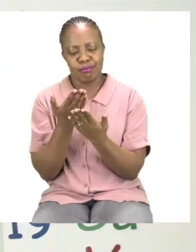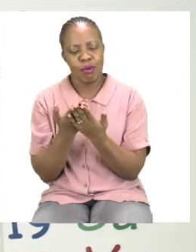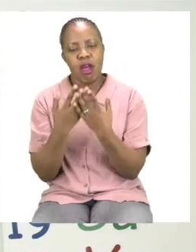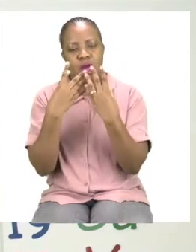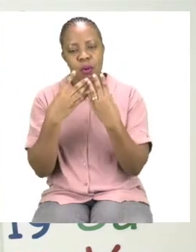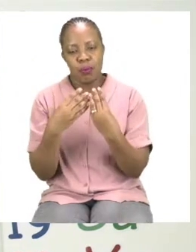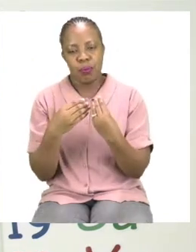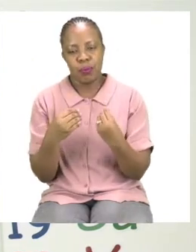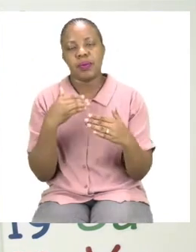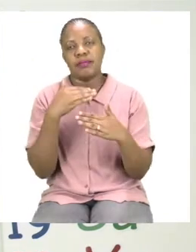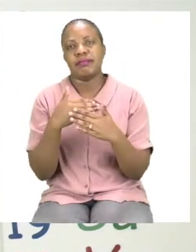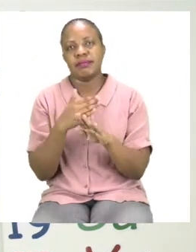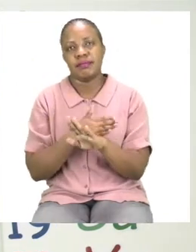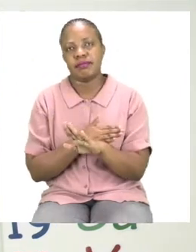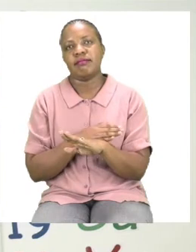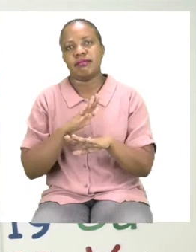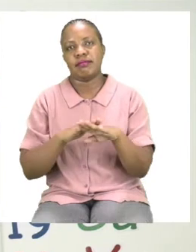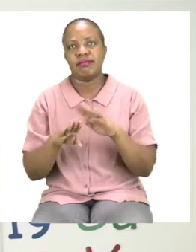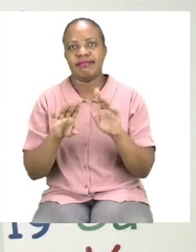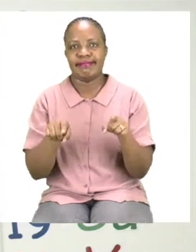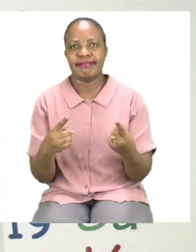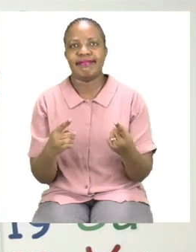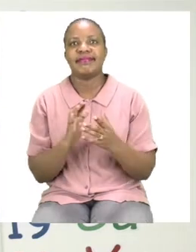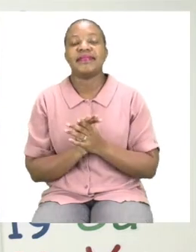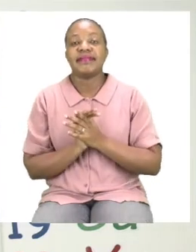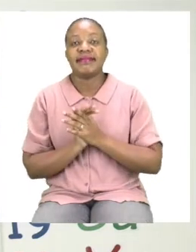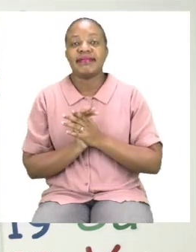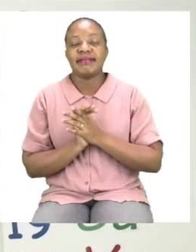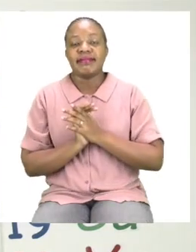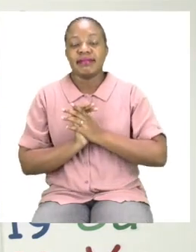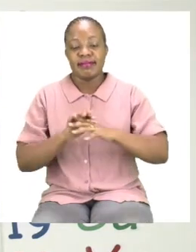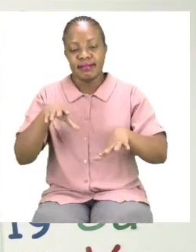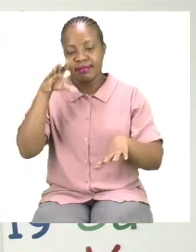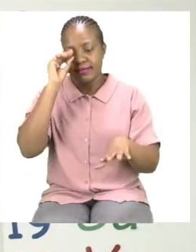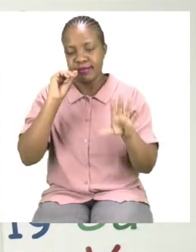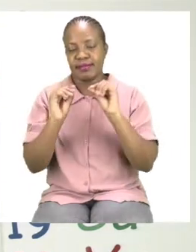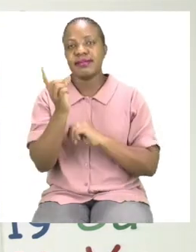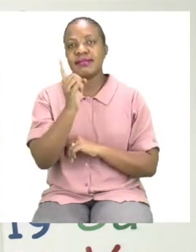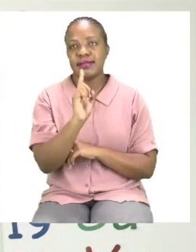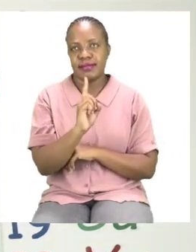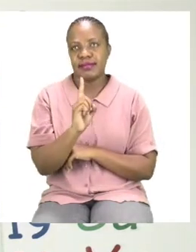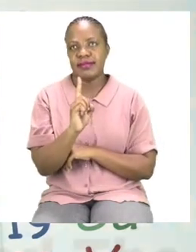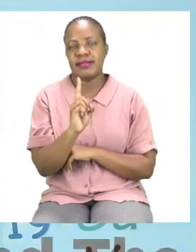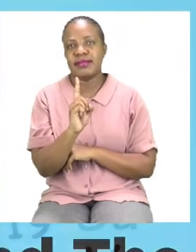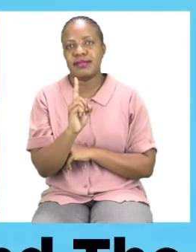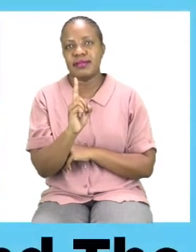anything else. Well done! Our lesson for today is all about